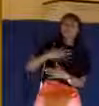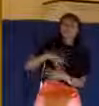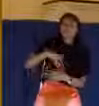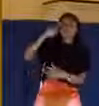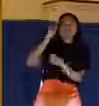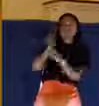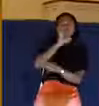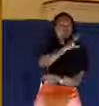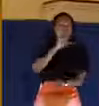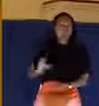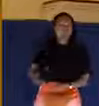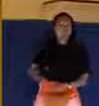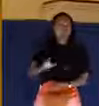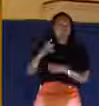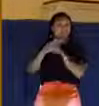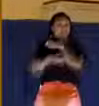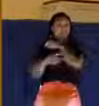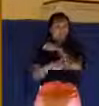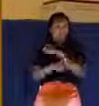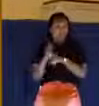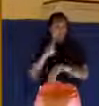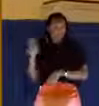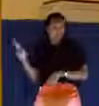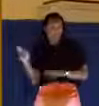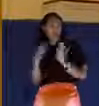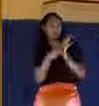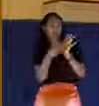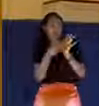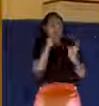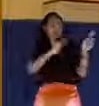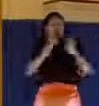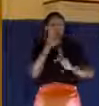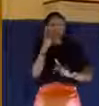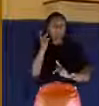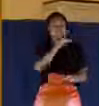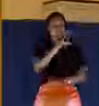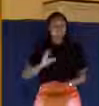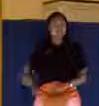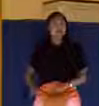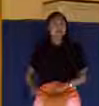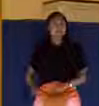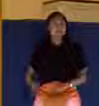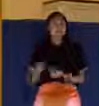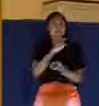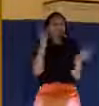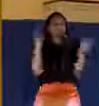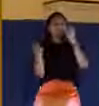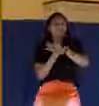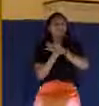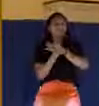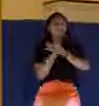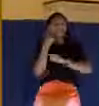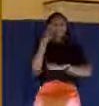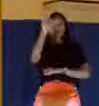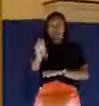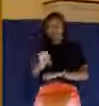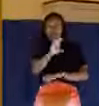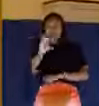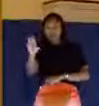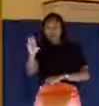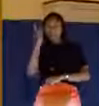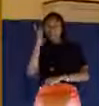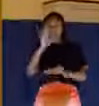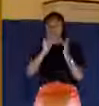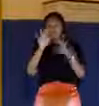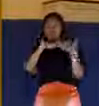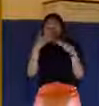represents those who see Christ and are converted by what they see at the cross. They see Jesus dying for them.